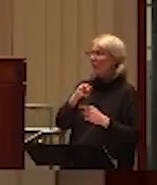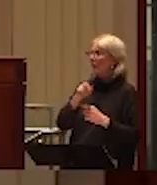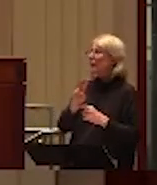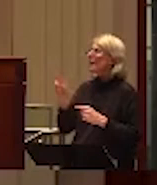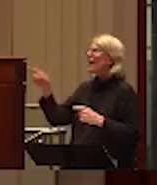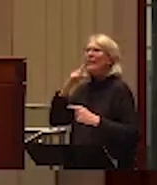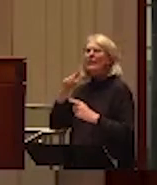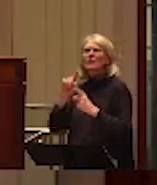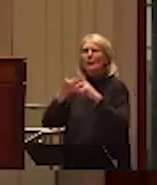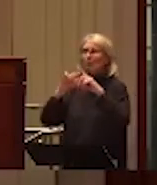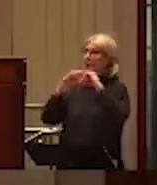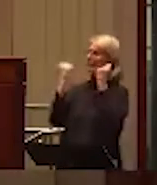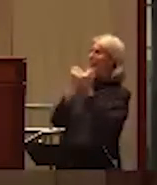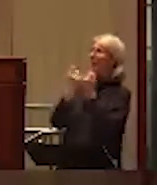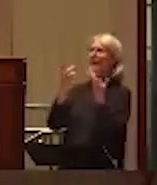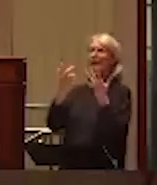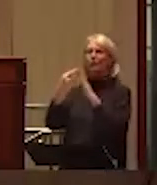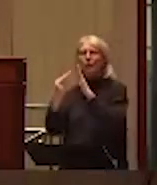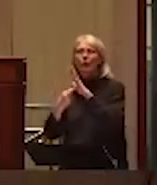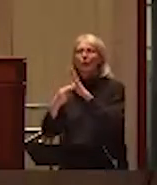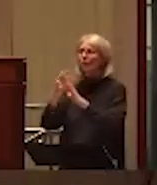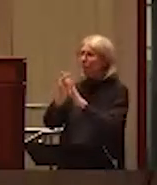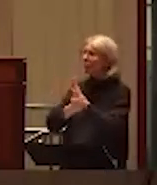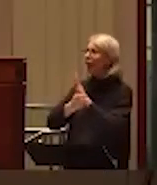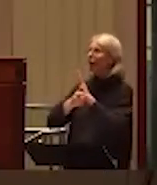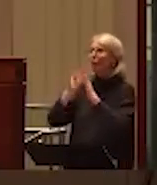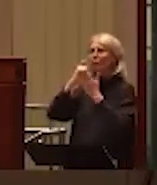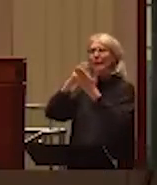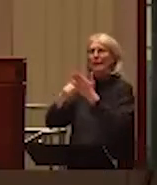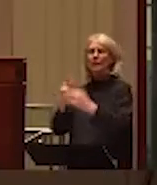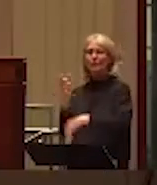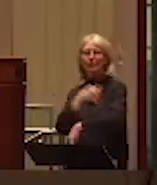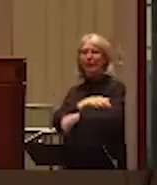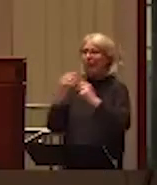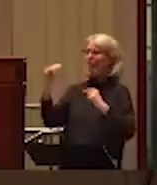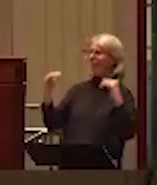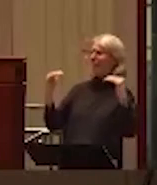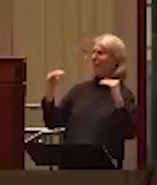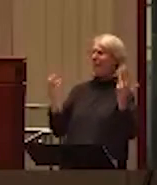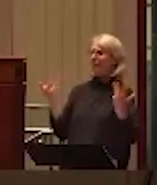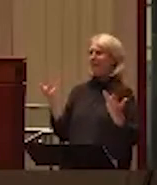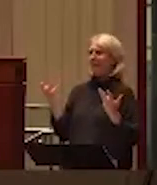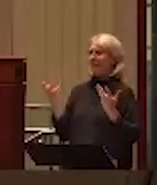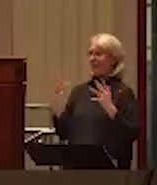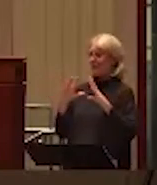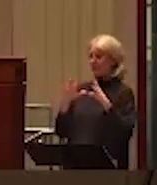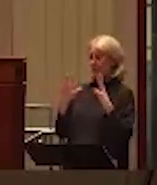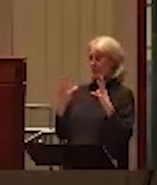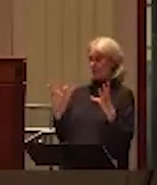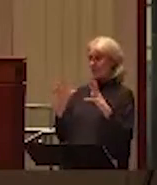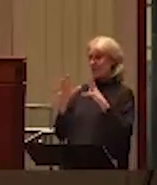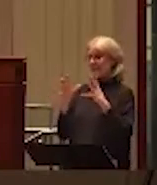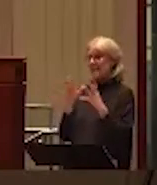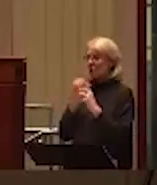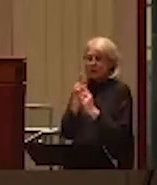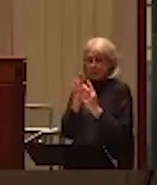So within that, within the context of a sociostructural power dynamic, which is broader than the